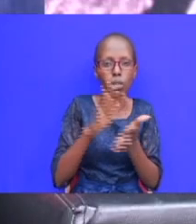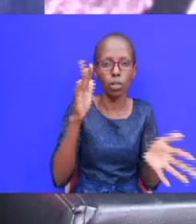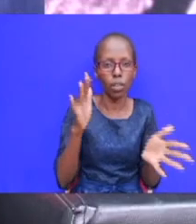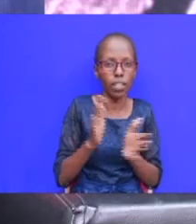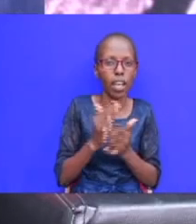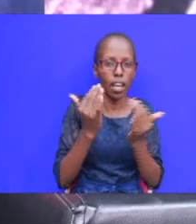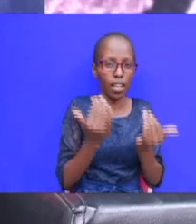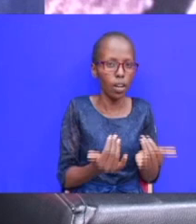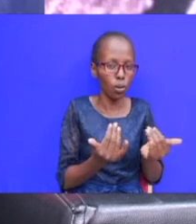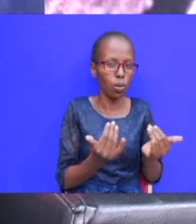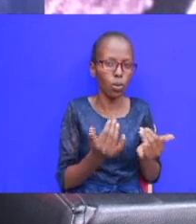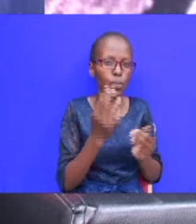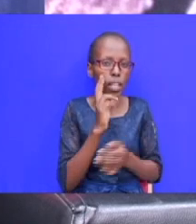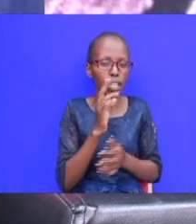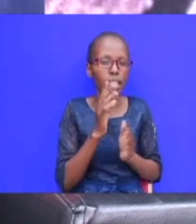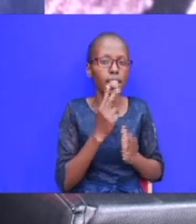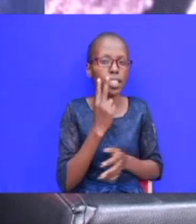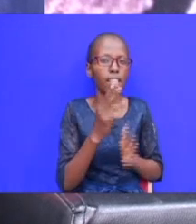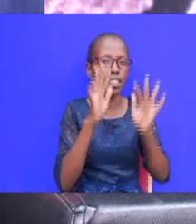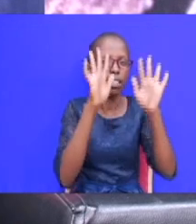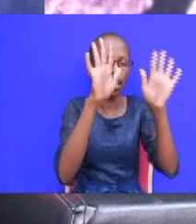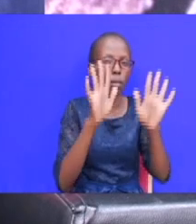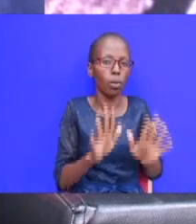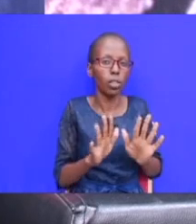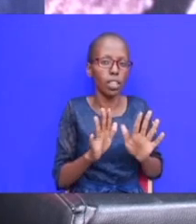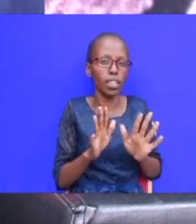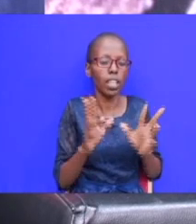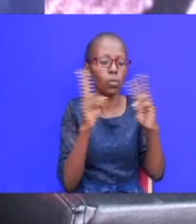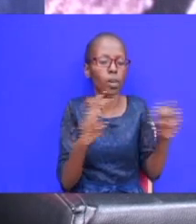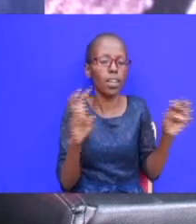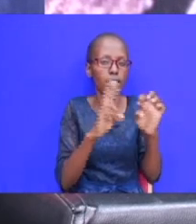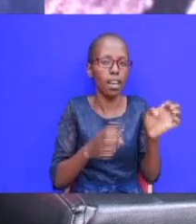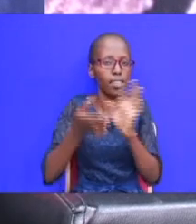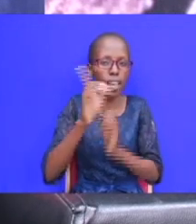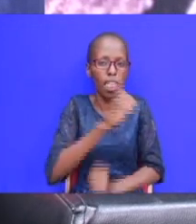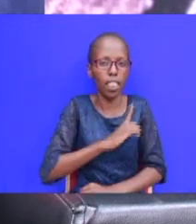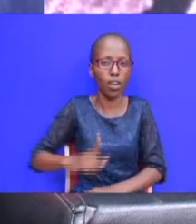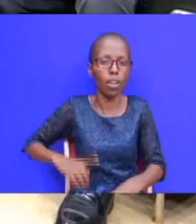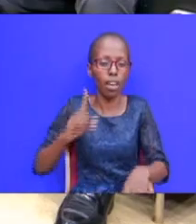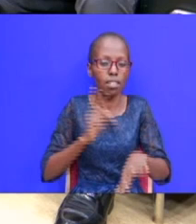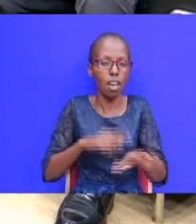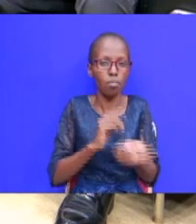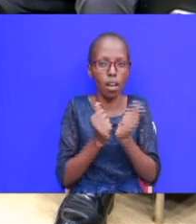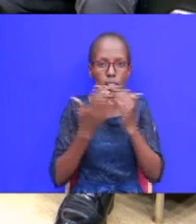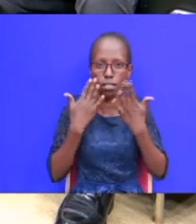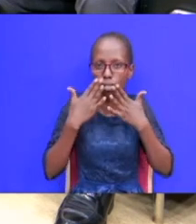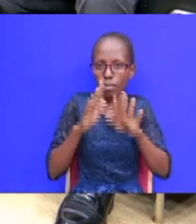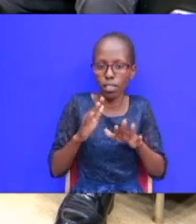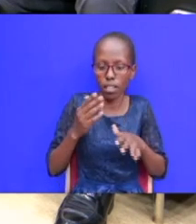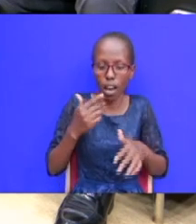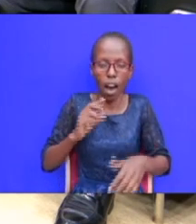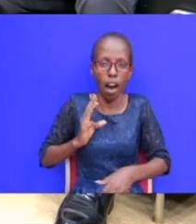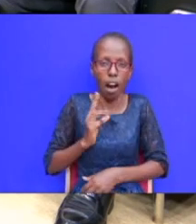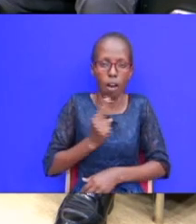it is important that we we we seek the lord and when we are changed our actions